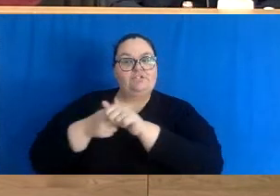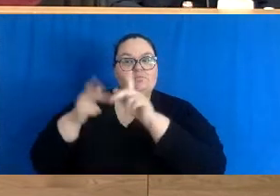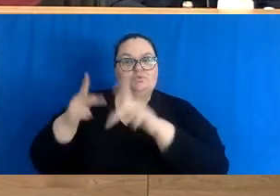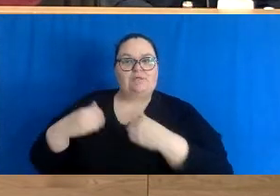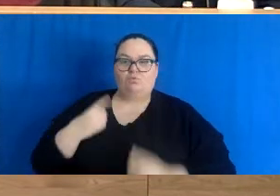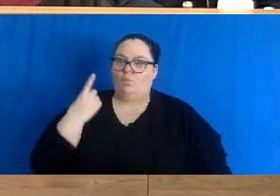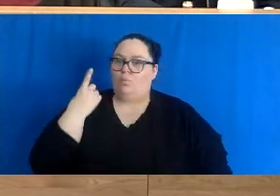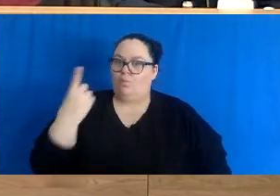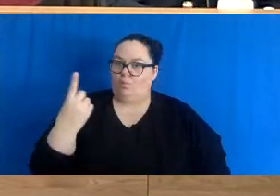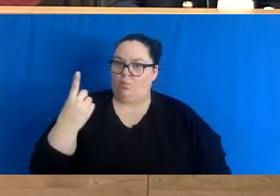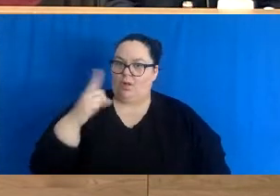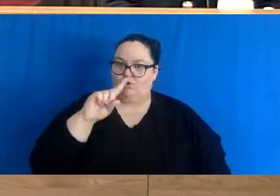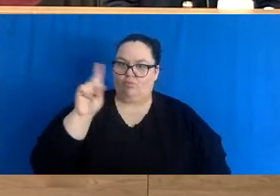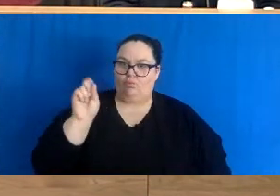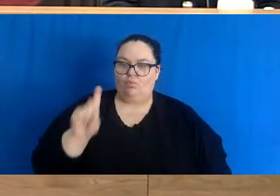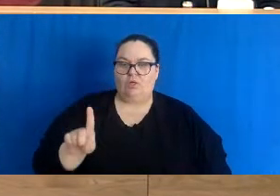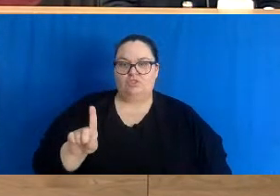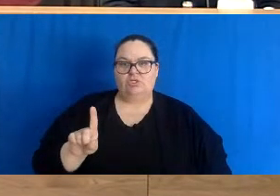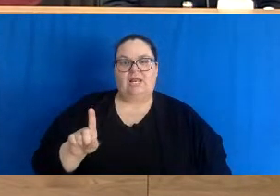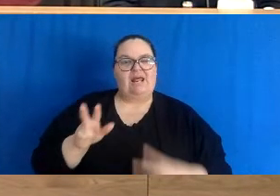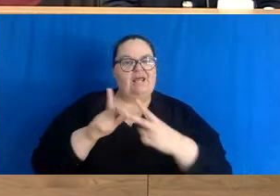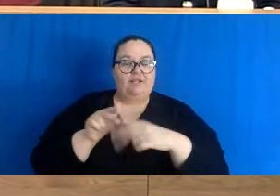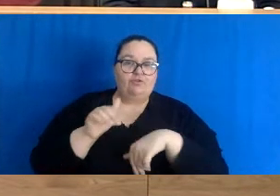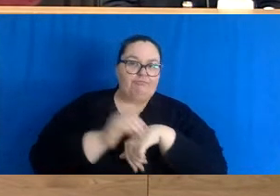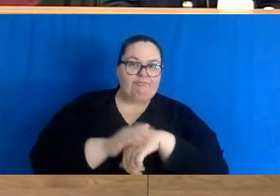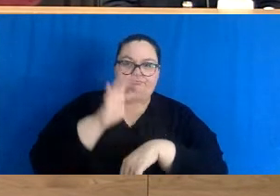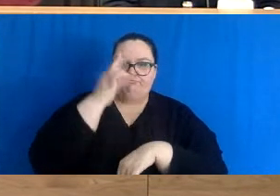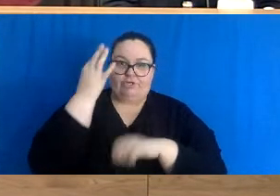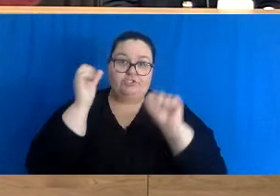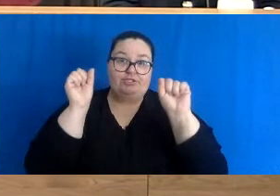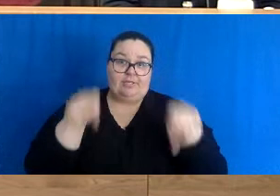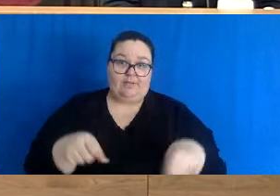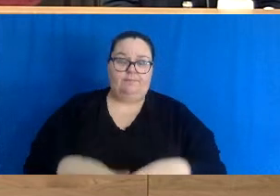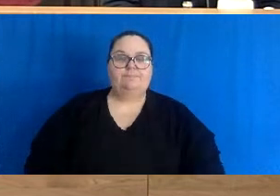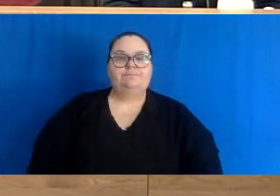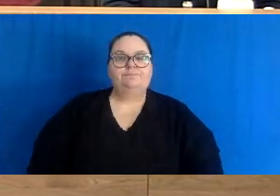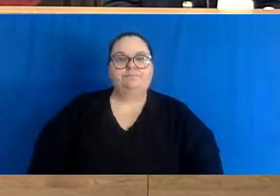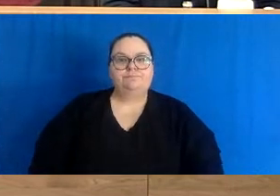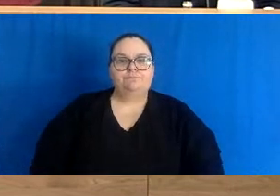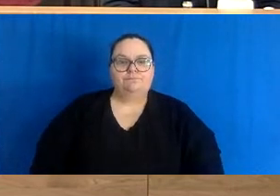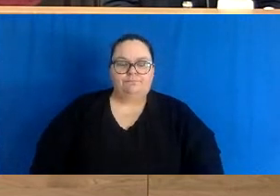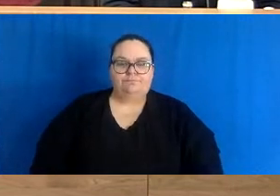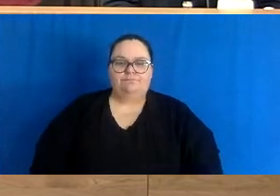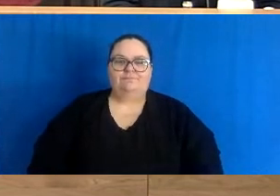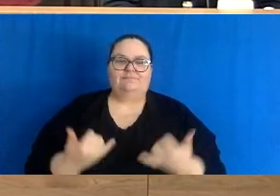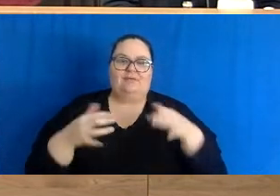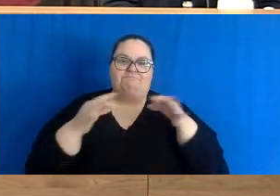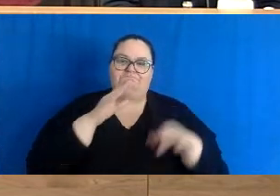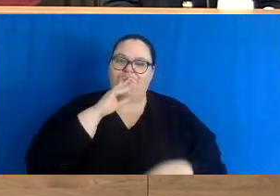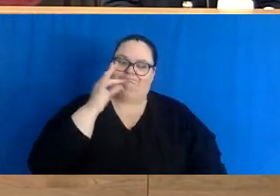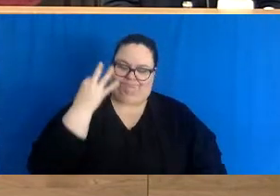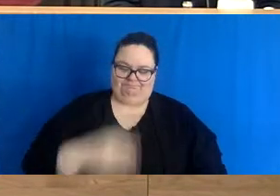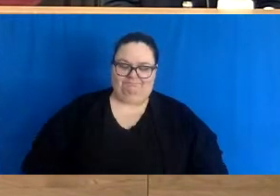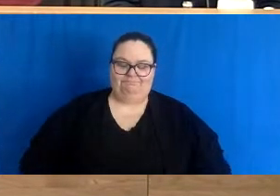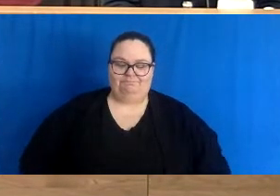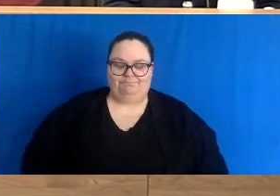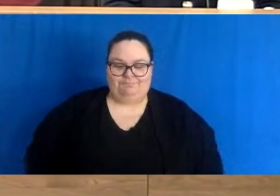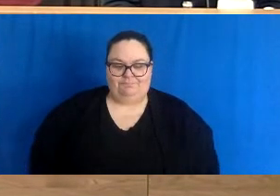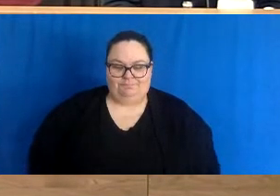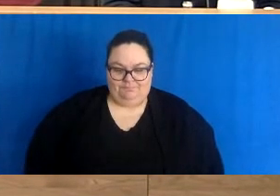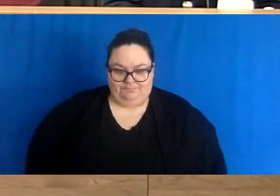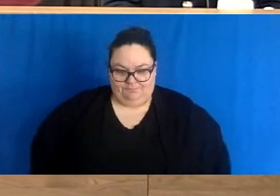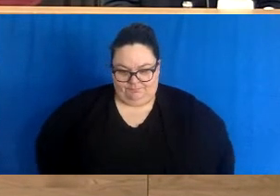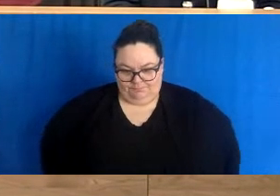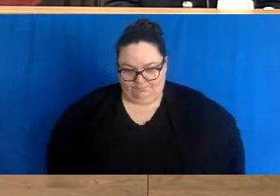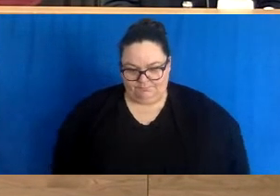have the right to pose your question in the official language of your choice. We will now proceed with questions of journalists. You have the